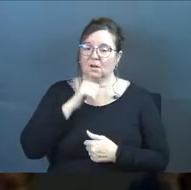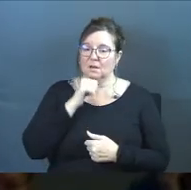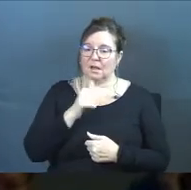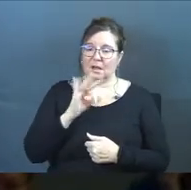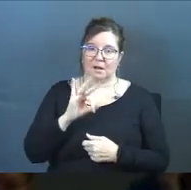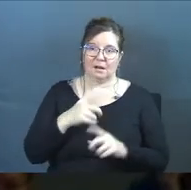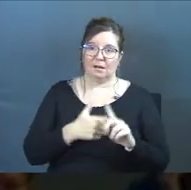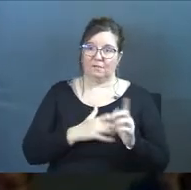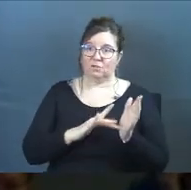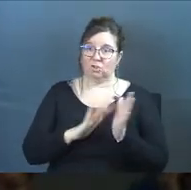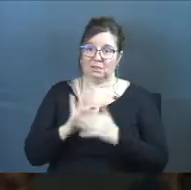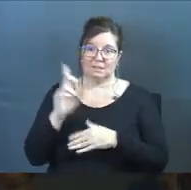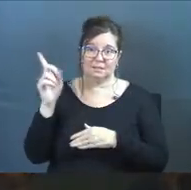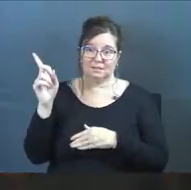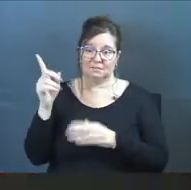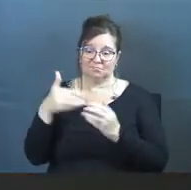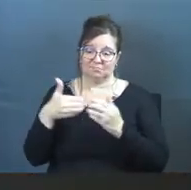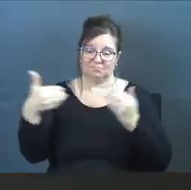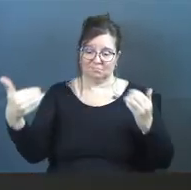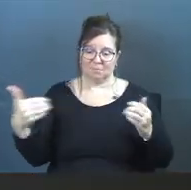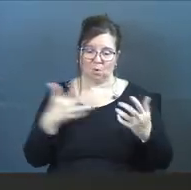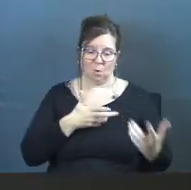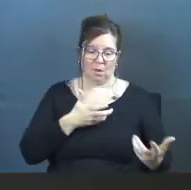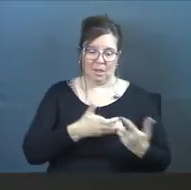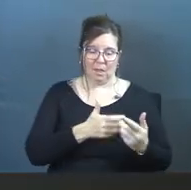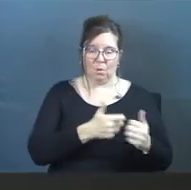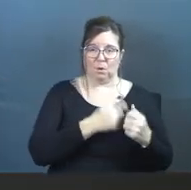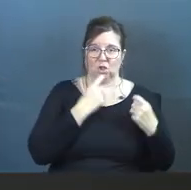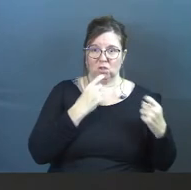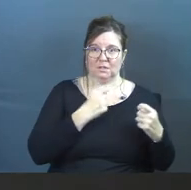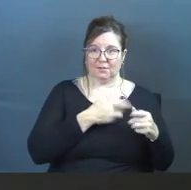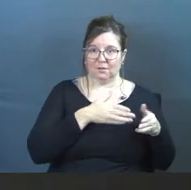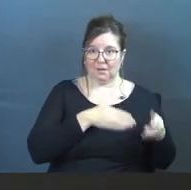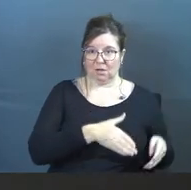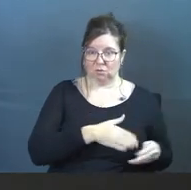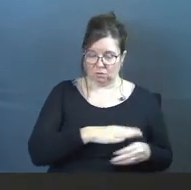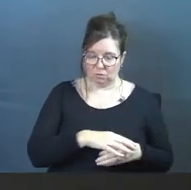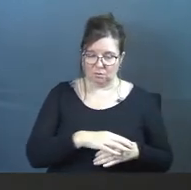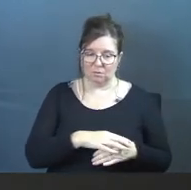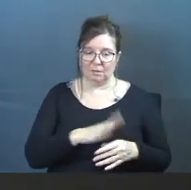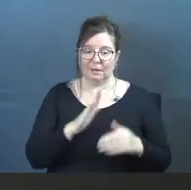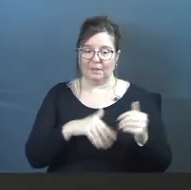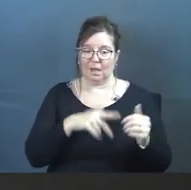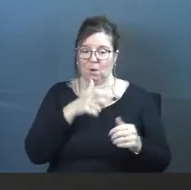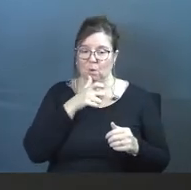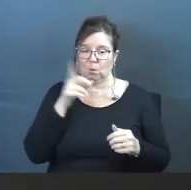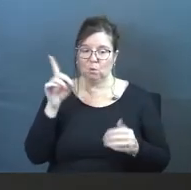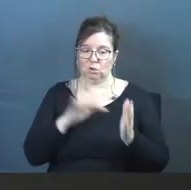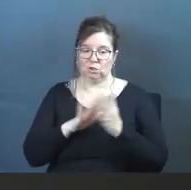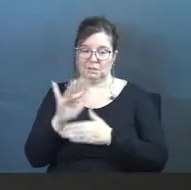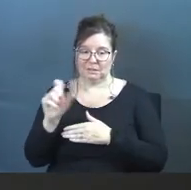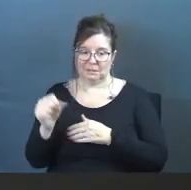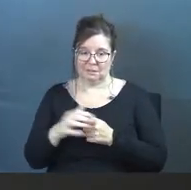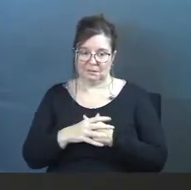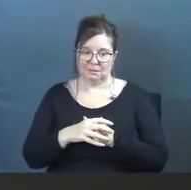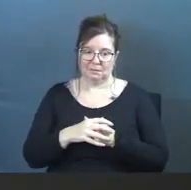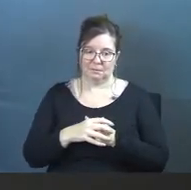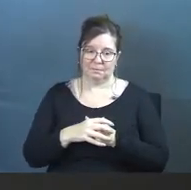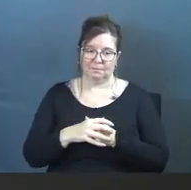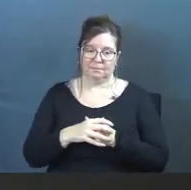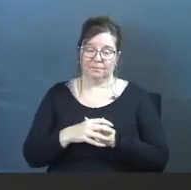not of Jesus, that are more in alignment with your sinful nature than who Jesus is.